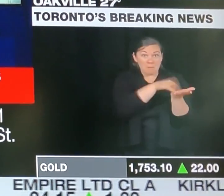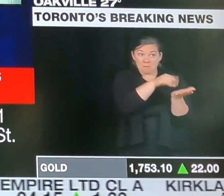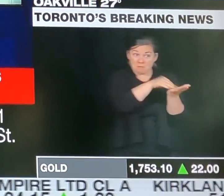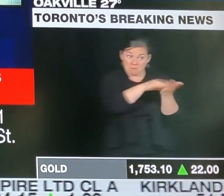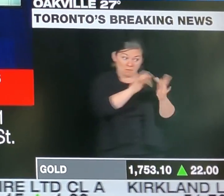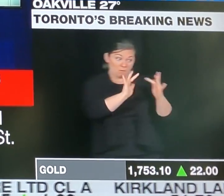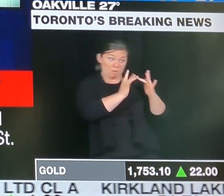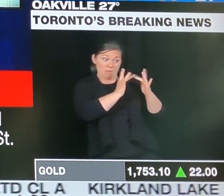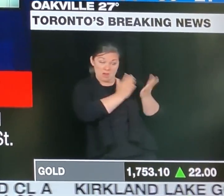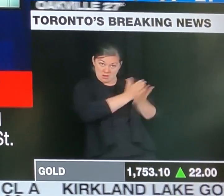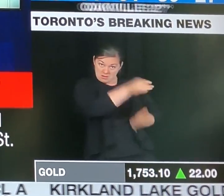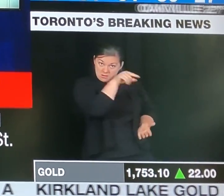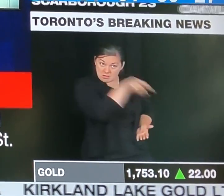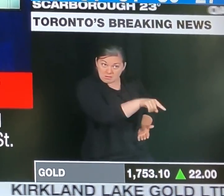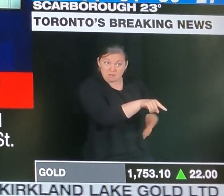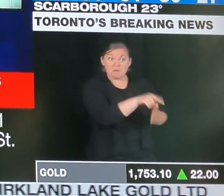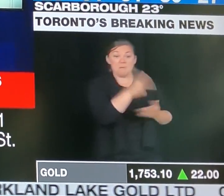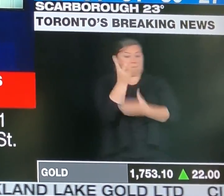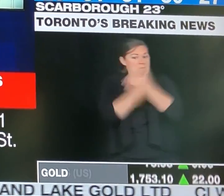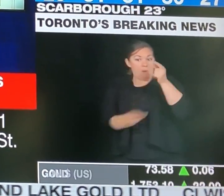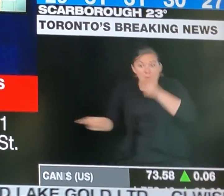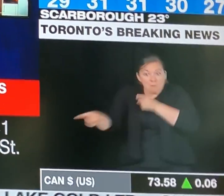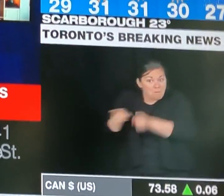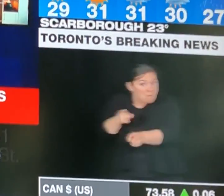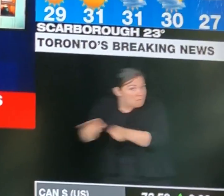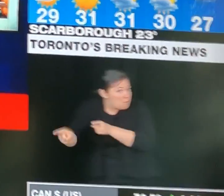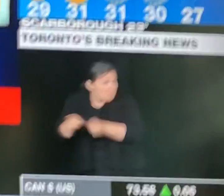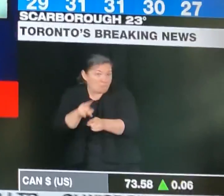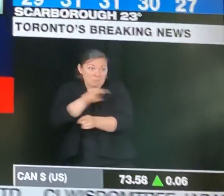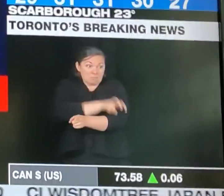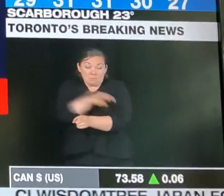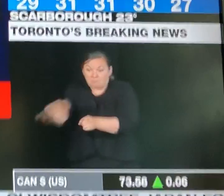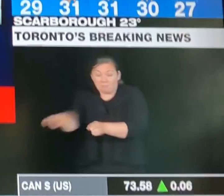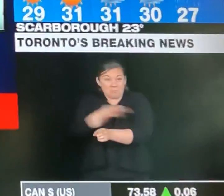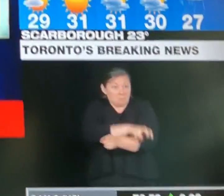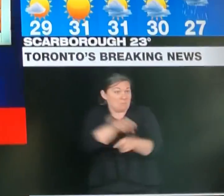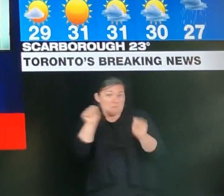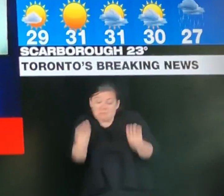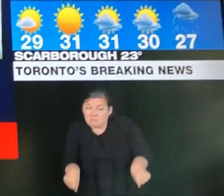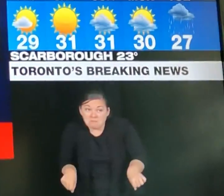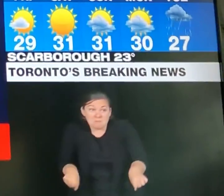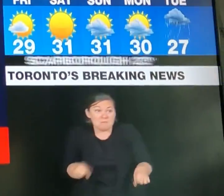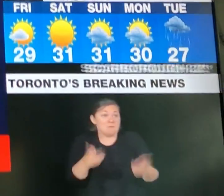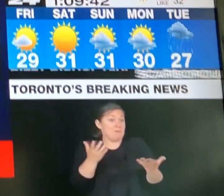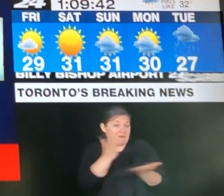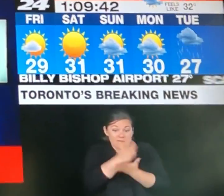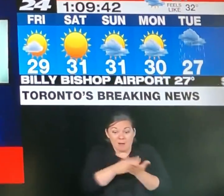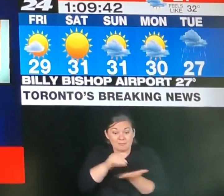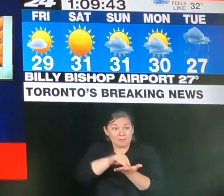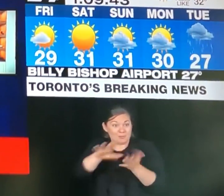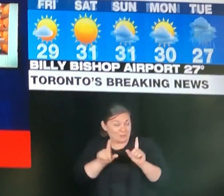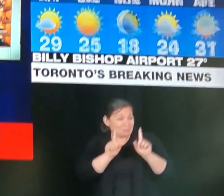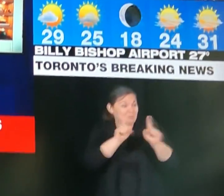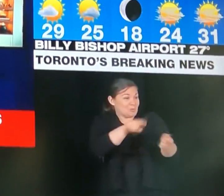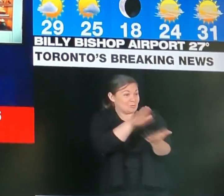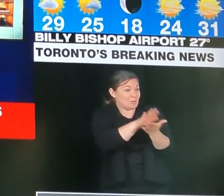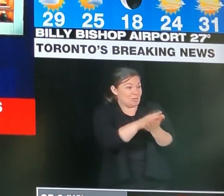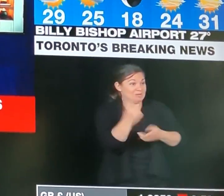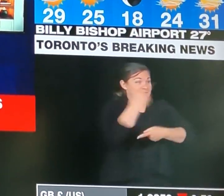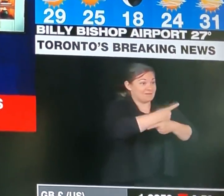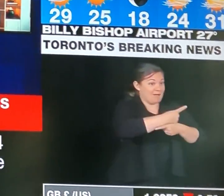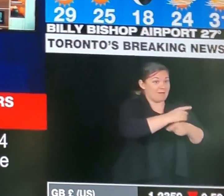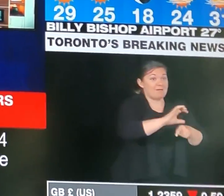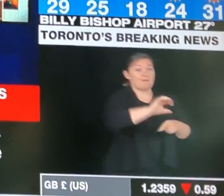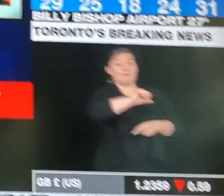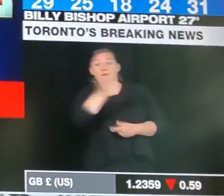you and your family the answers you need. Answers on safety, answers on routine, and answers on